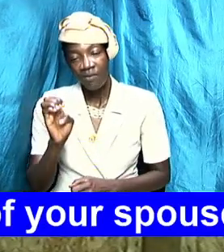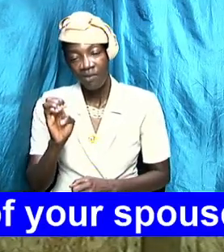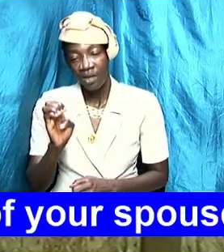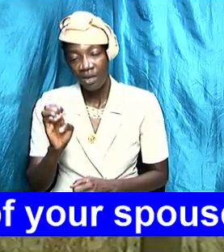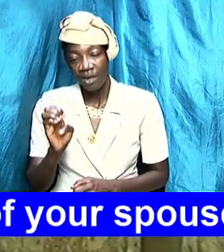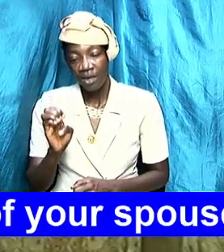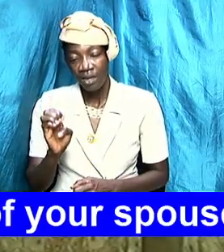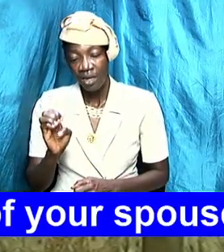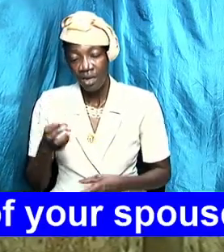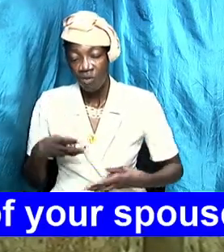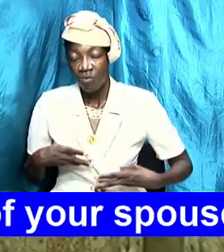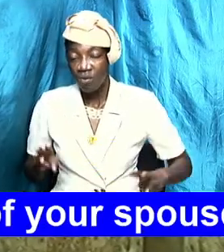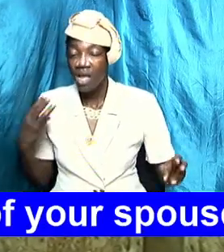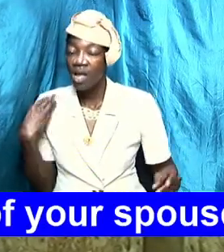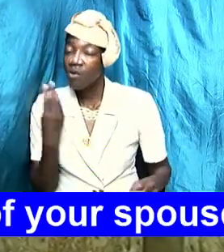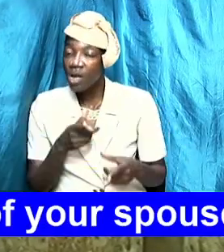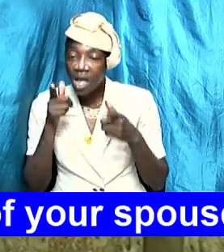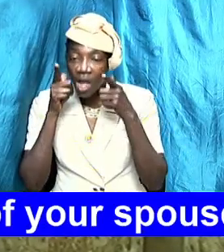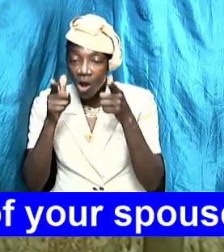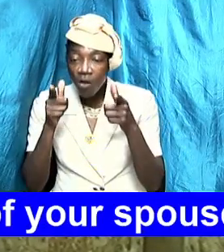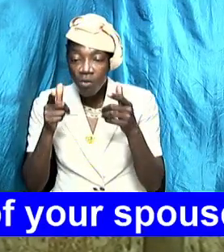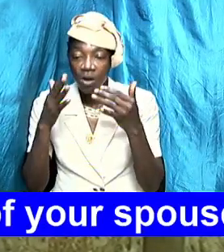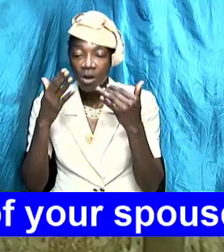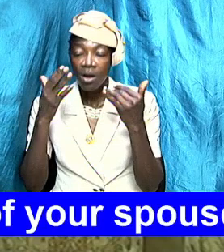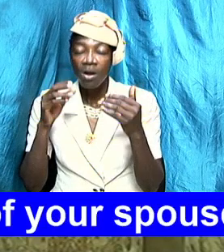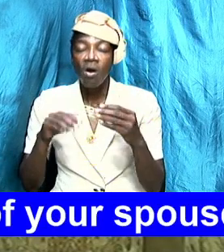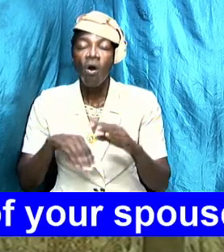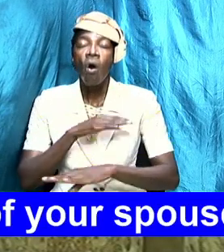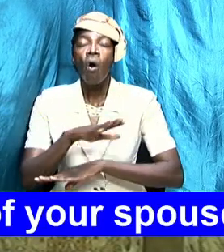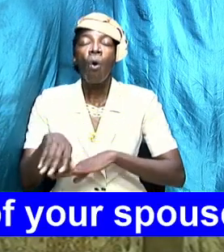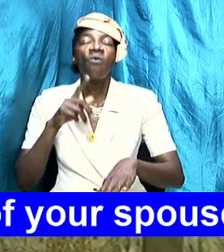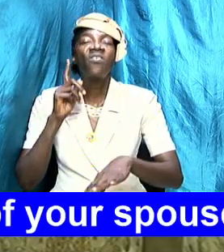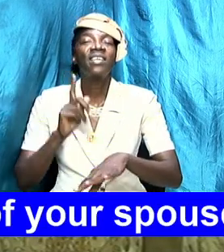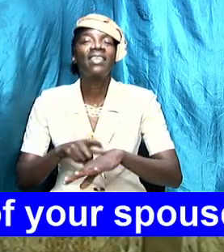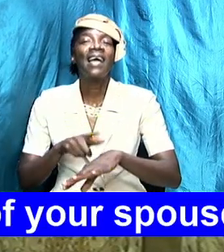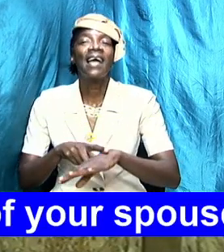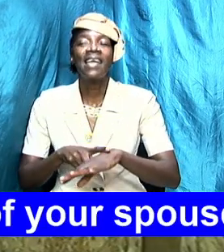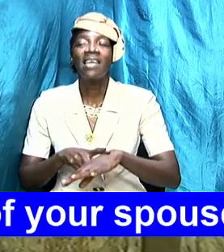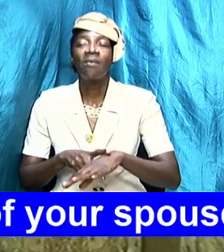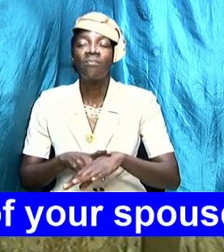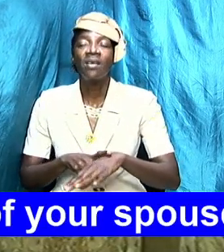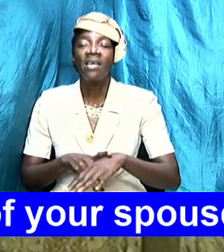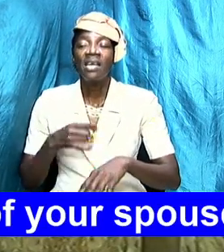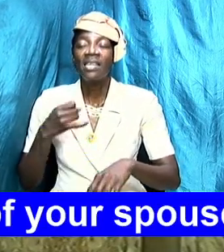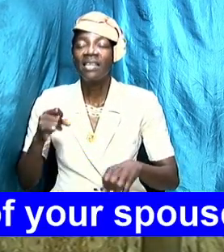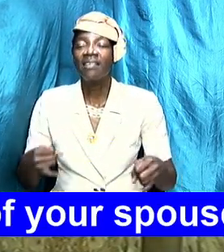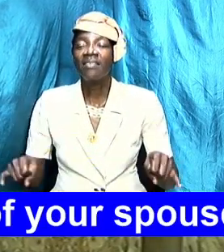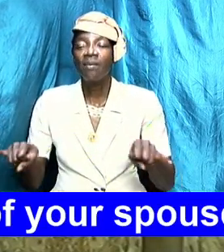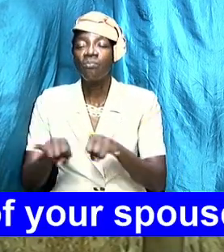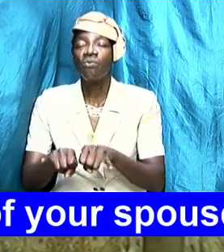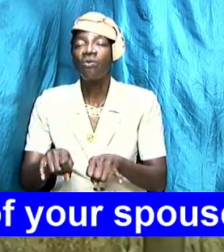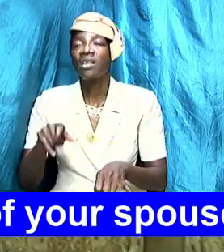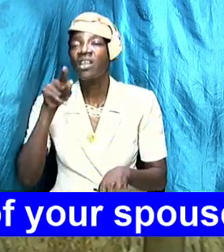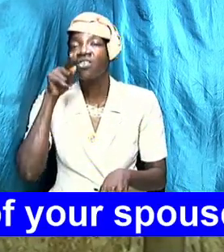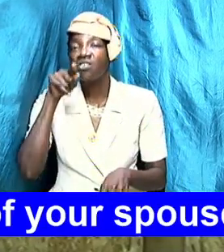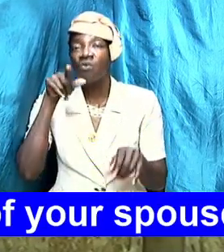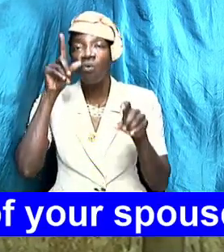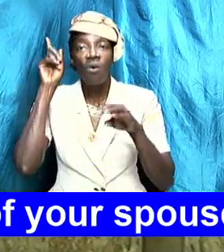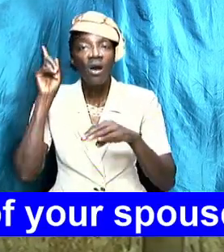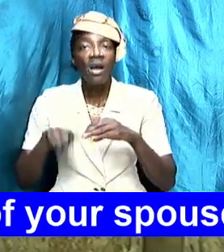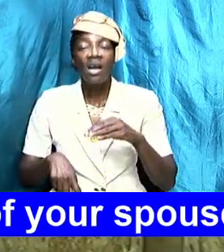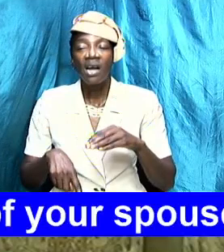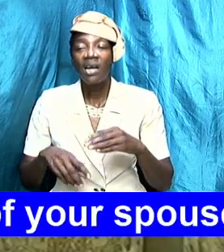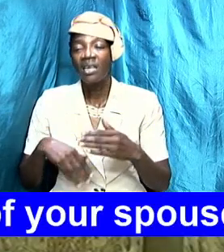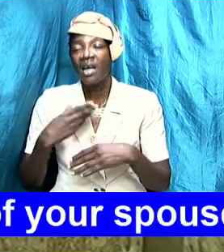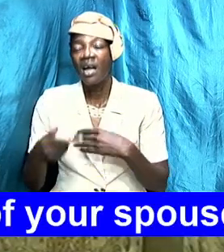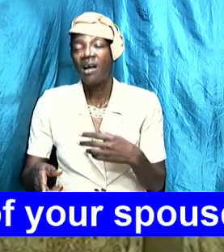structuring over time it is the key you cannot after